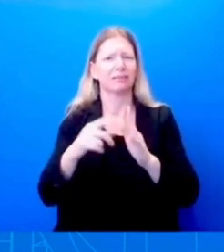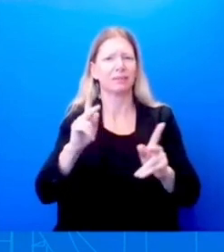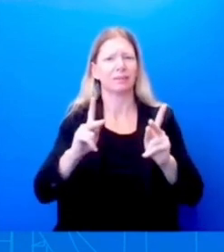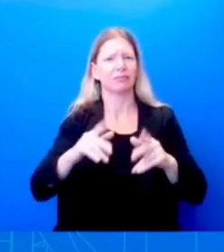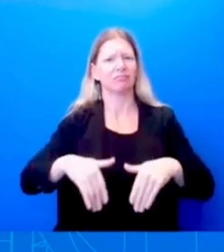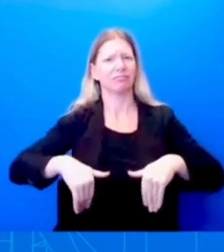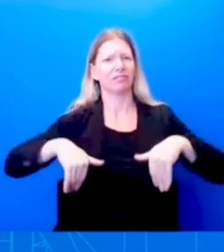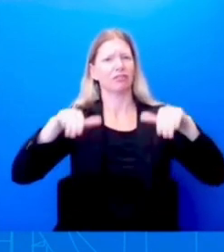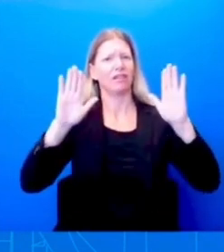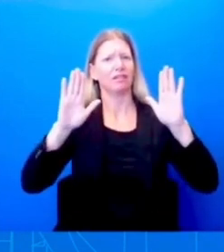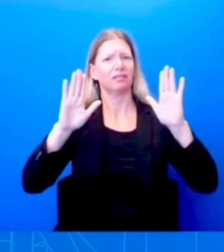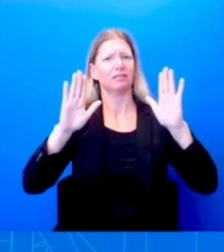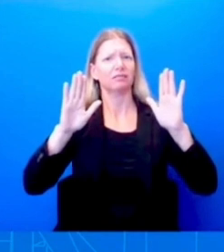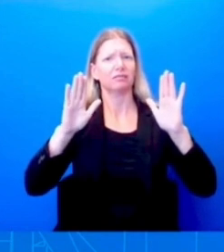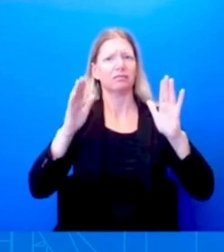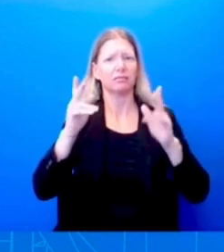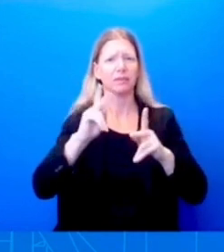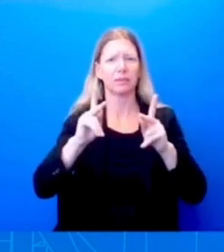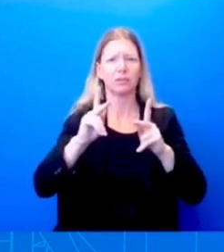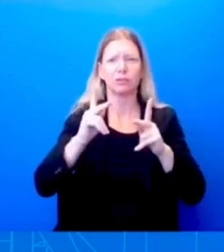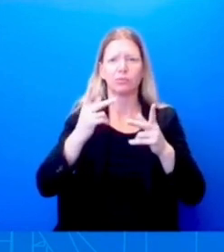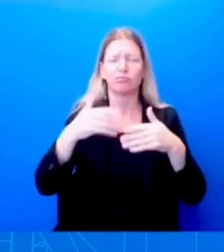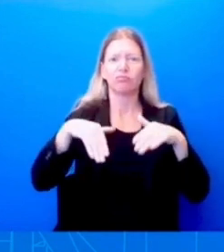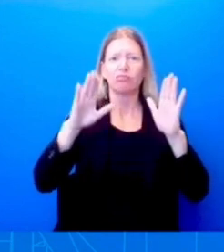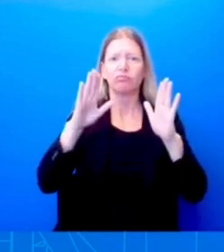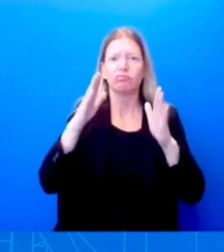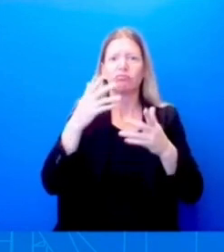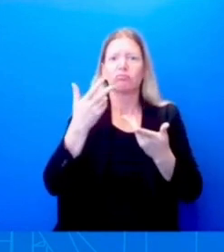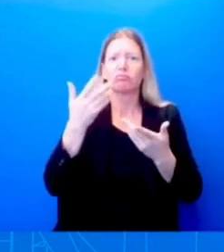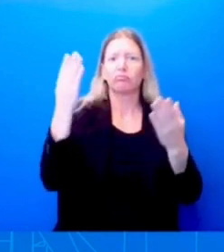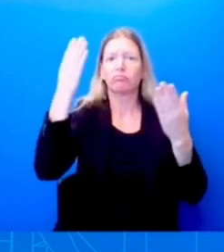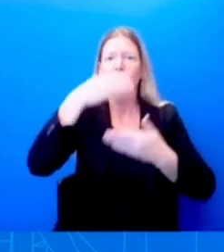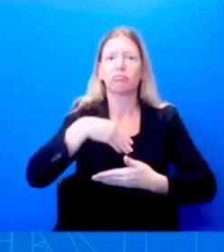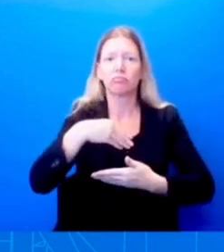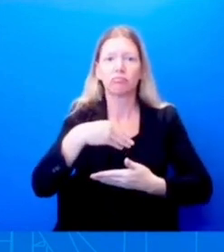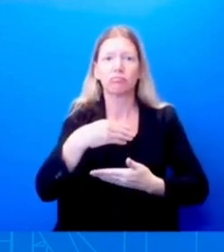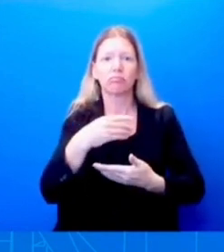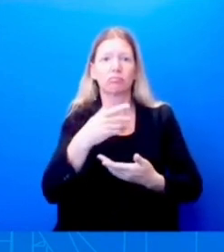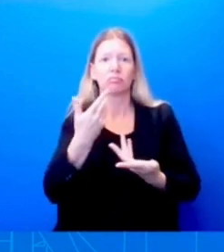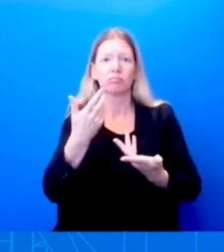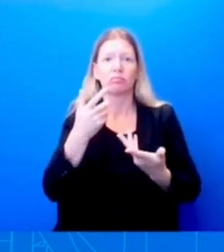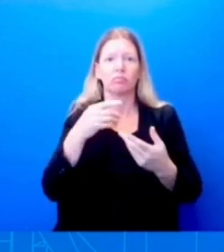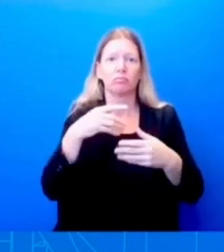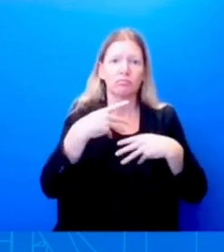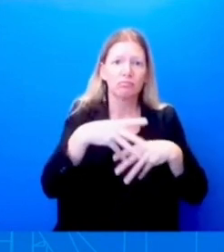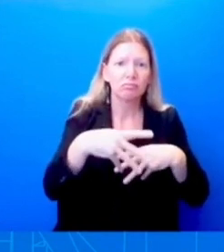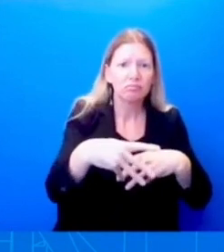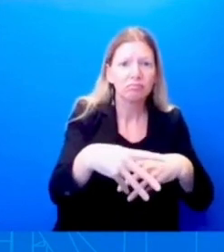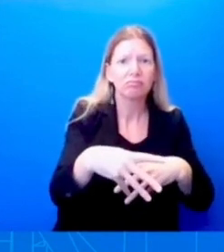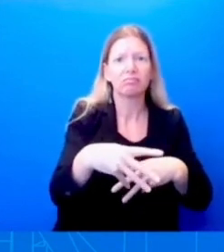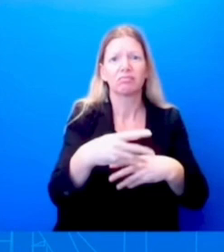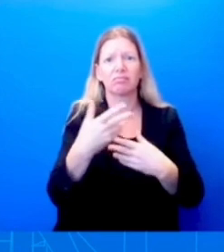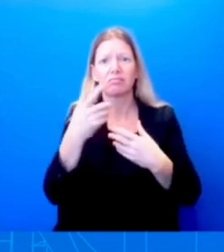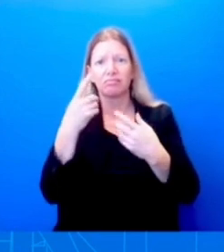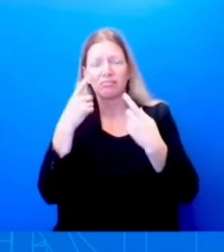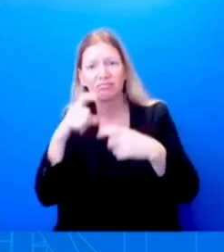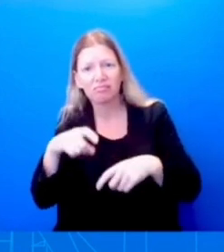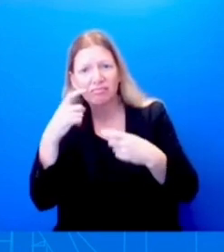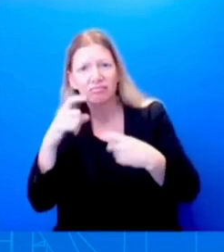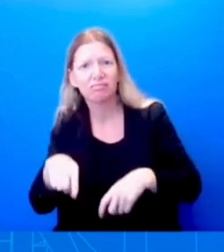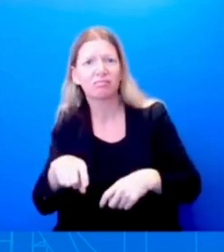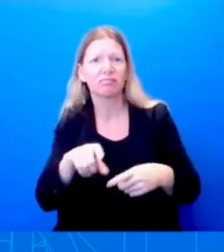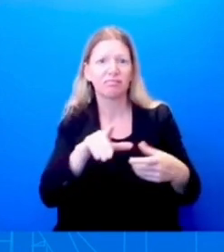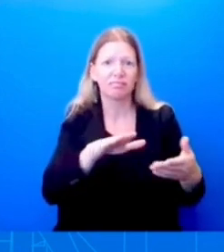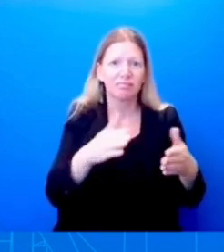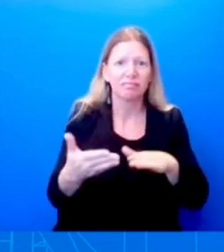who marched and cried and died so that this nation might live up to its better angels, might live up to its promise. And think it's so important that